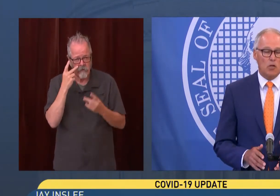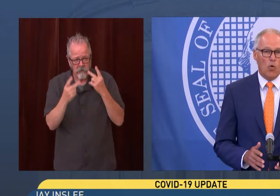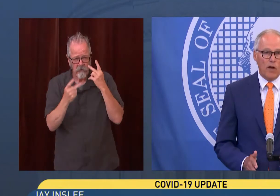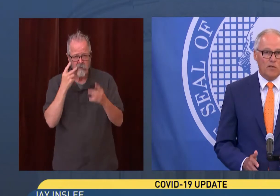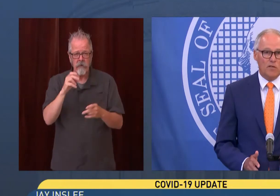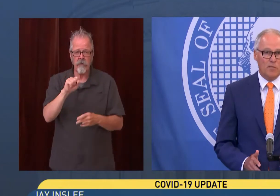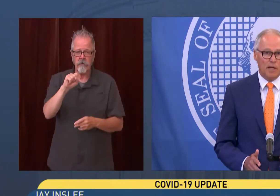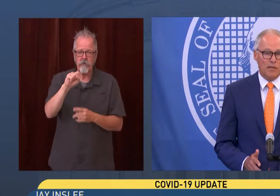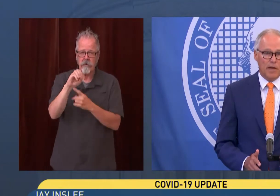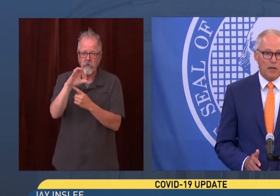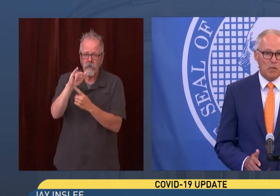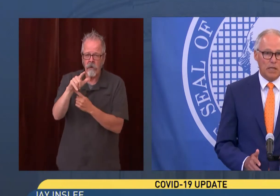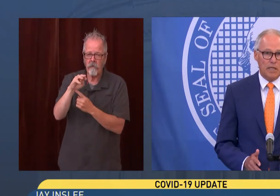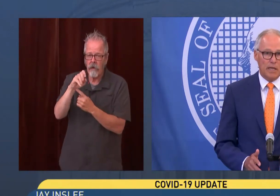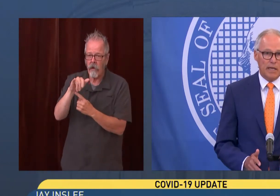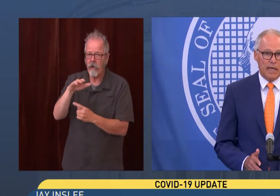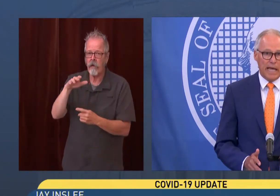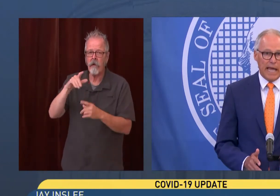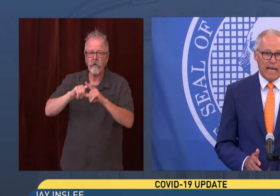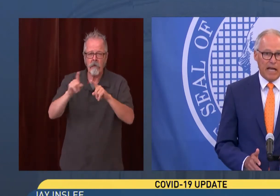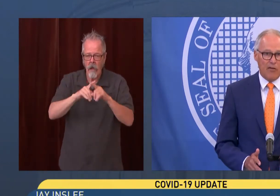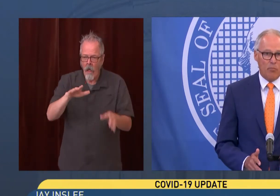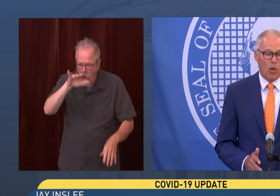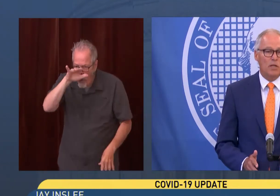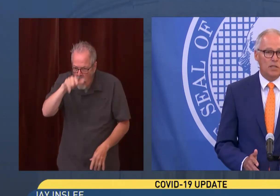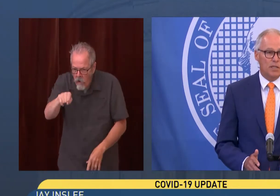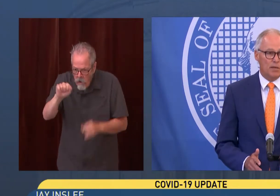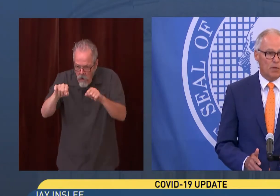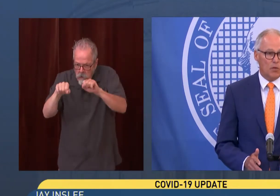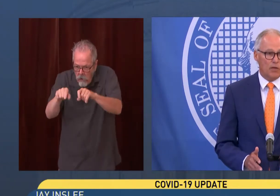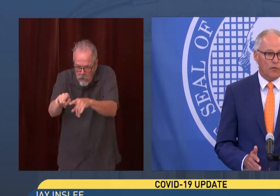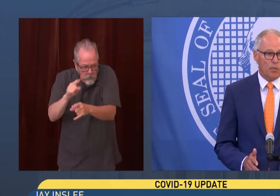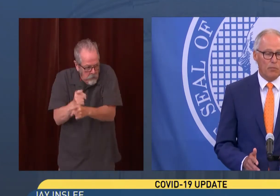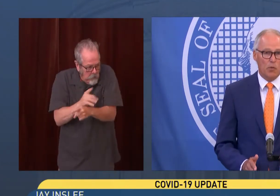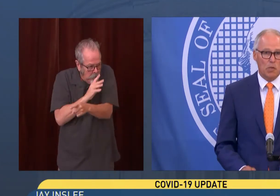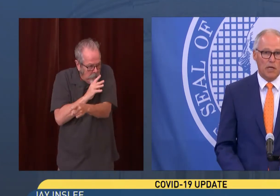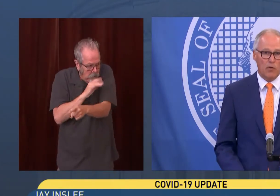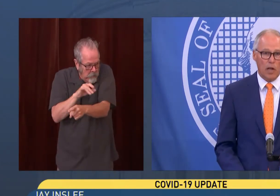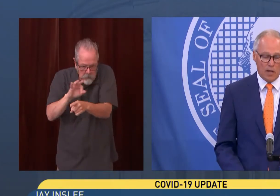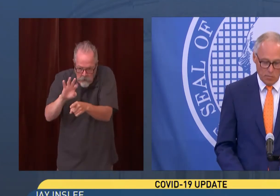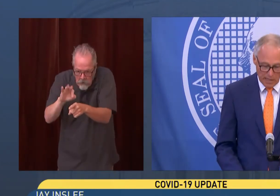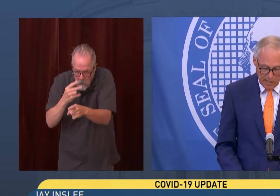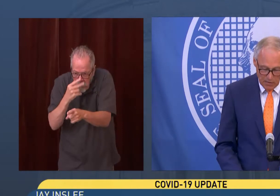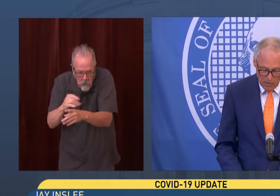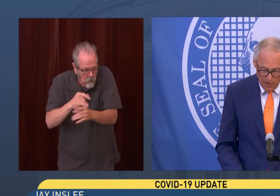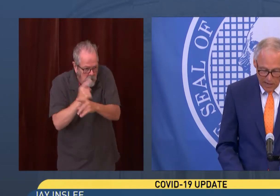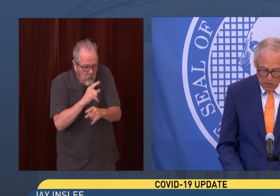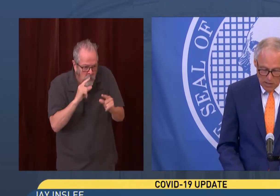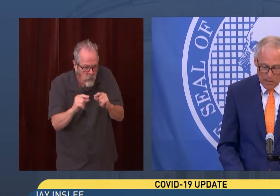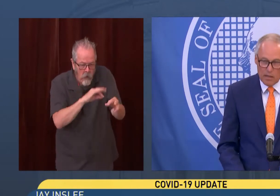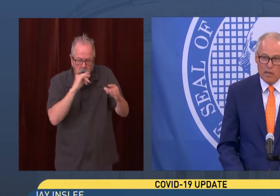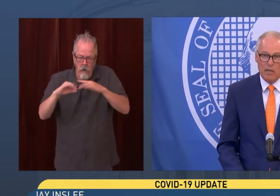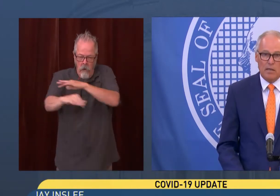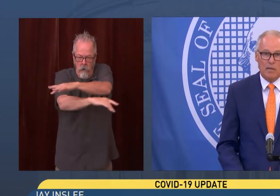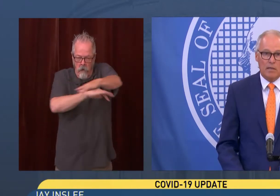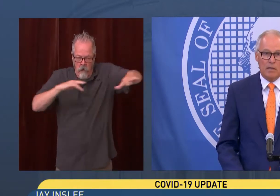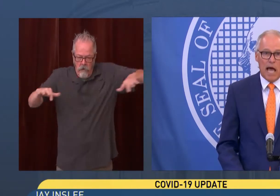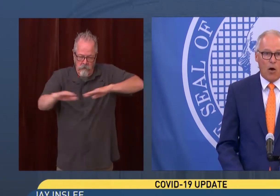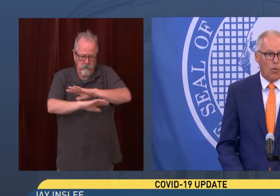ask questions about the vaccine and have blunted the ability for people to save their lives by getting this vaccine.